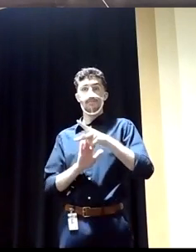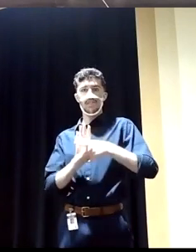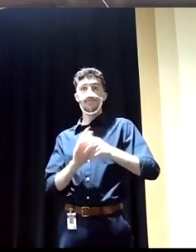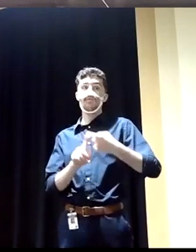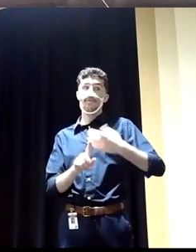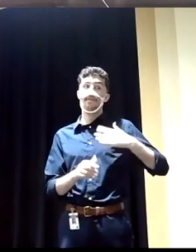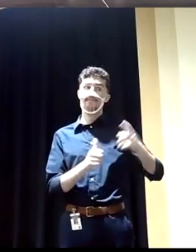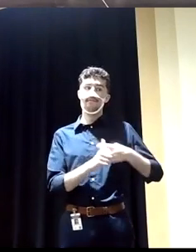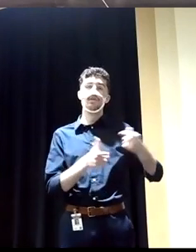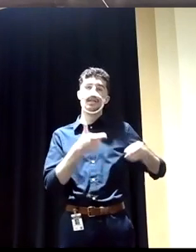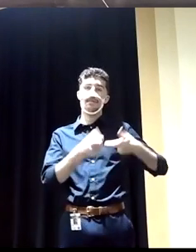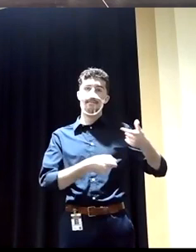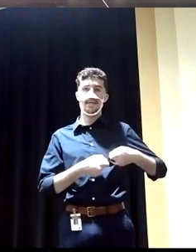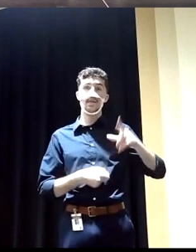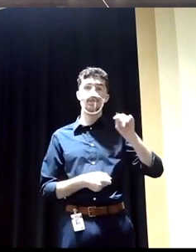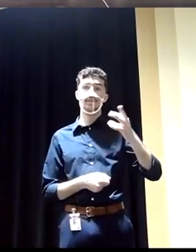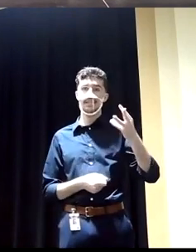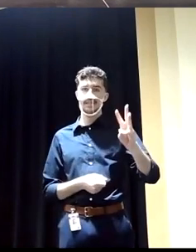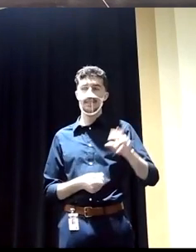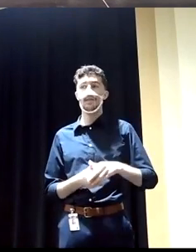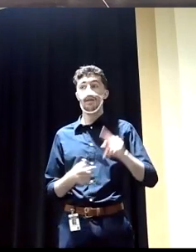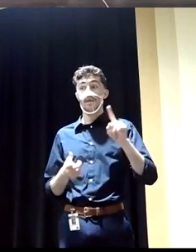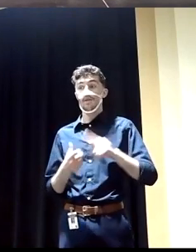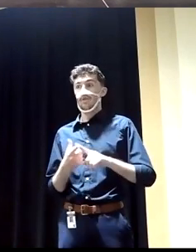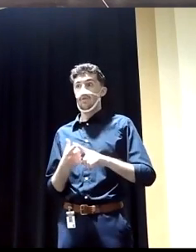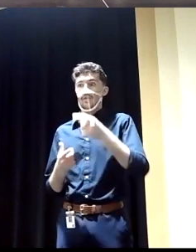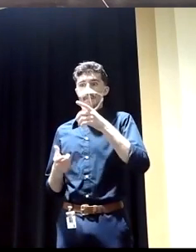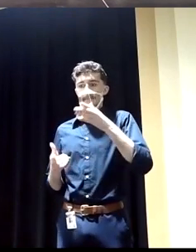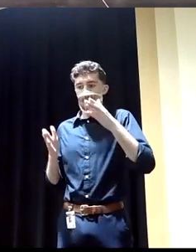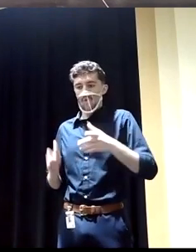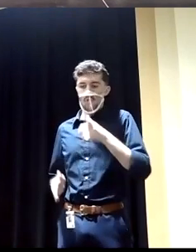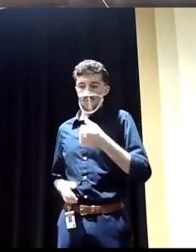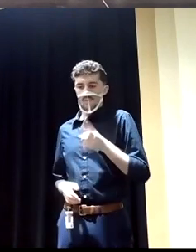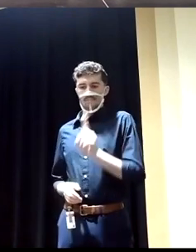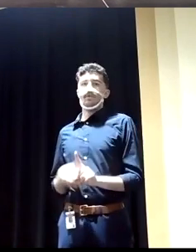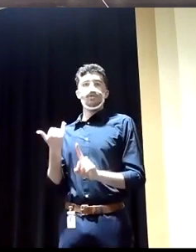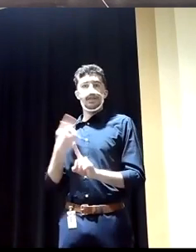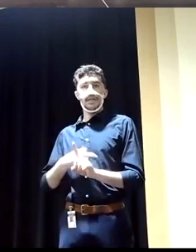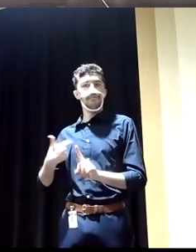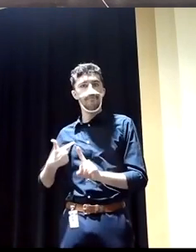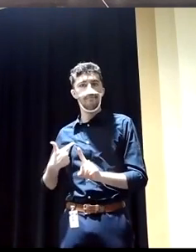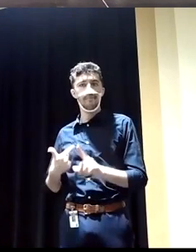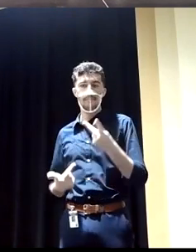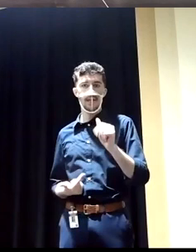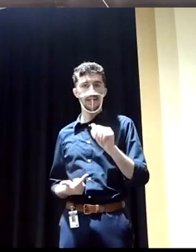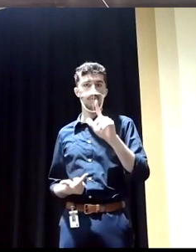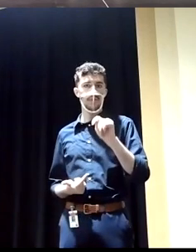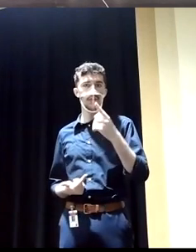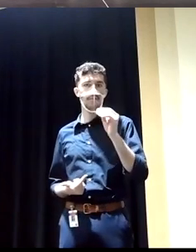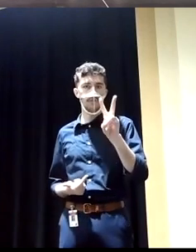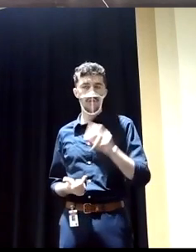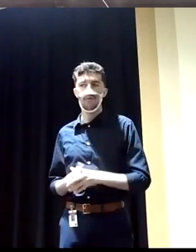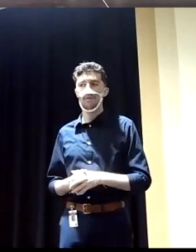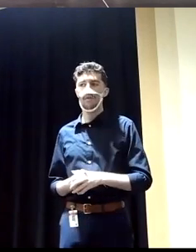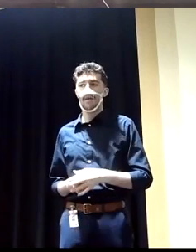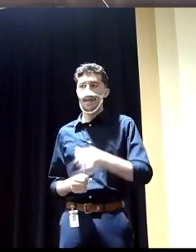2016 to the candidate that is sitting before you as Pennsylvania's Lieutenant Governor, not having to evolve on